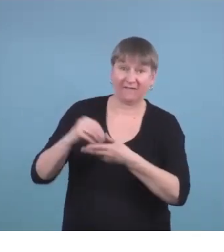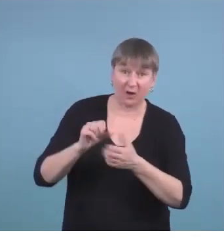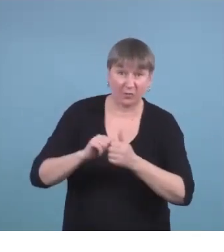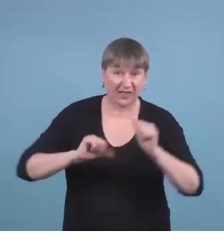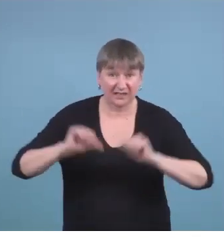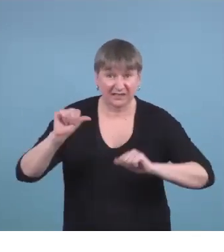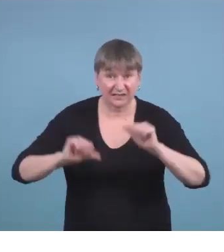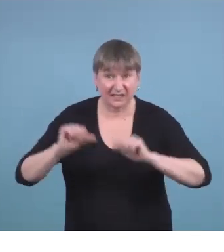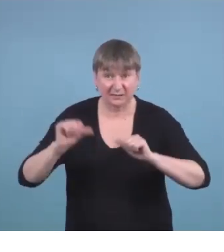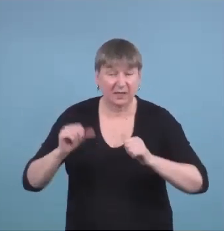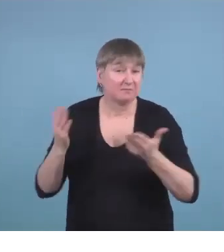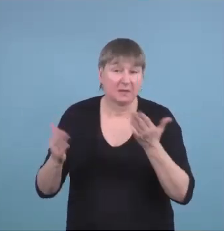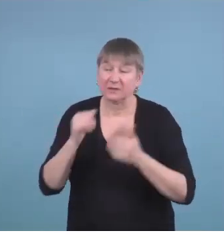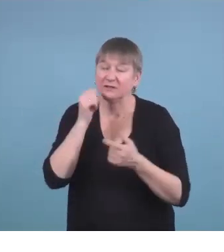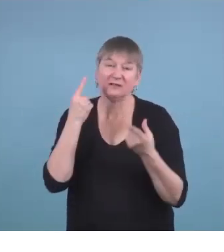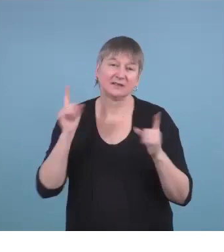non-verbal assessments